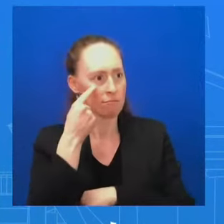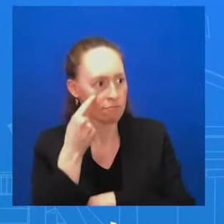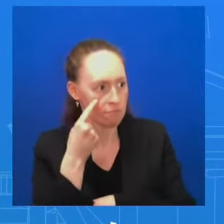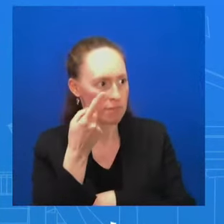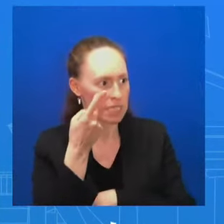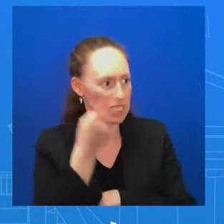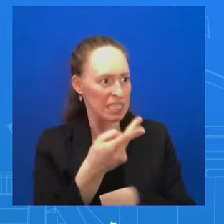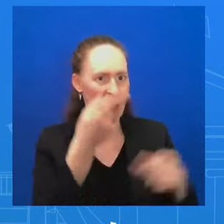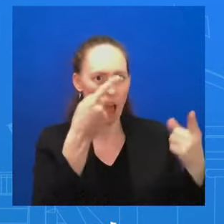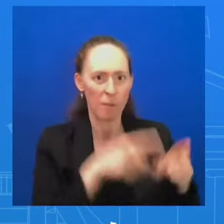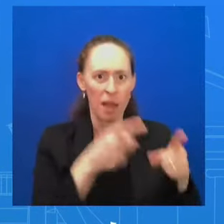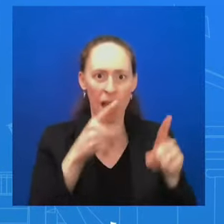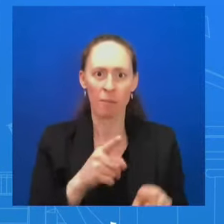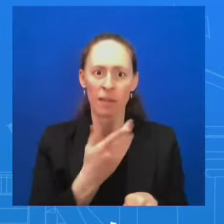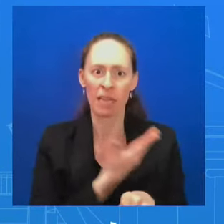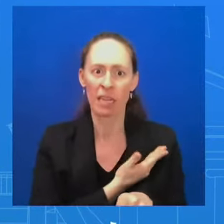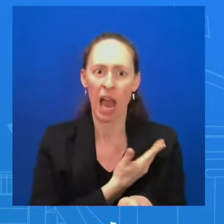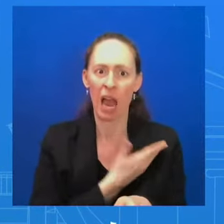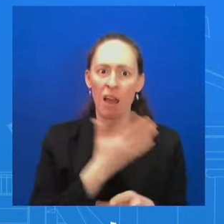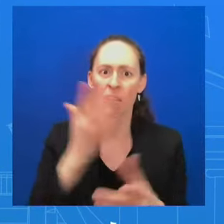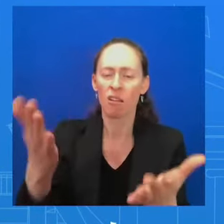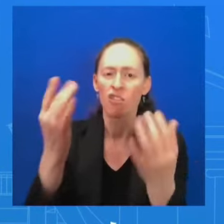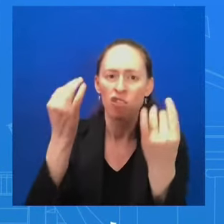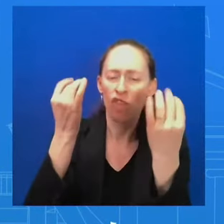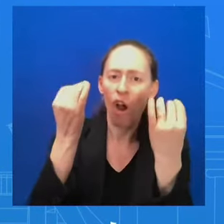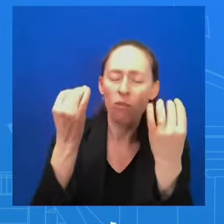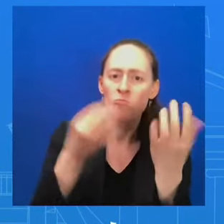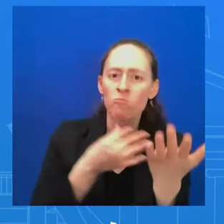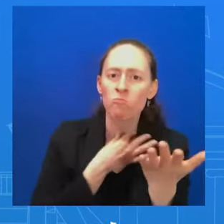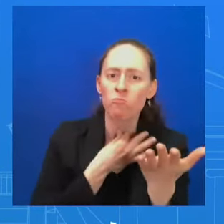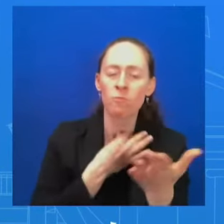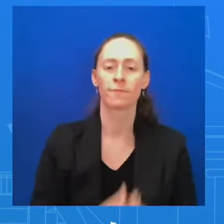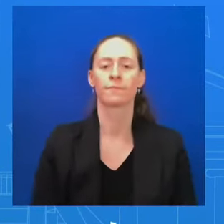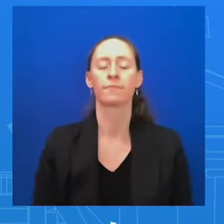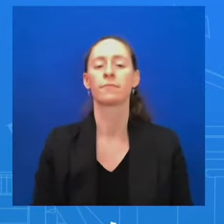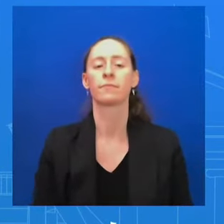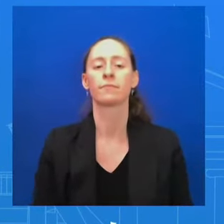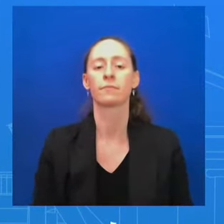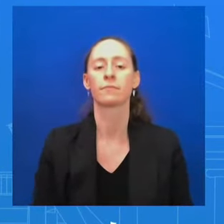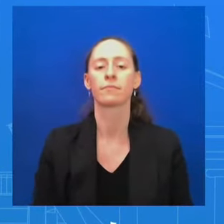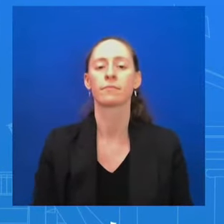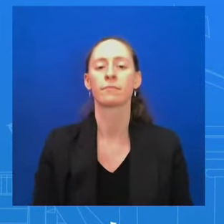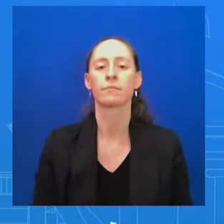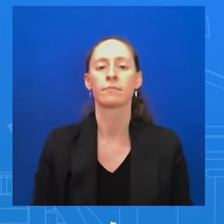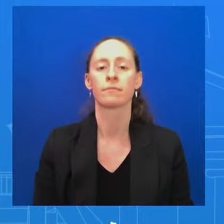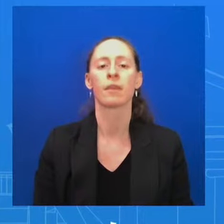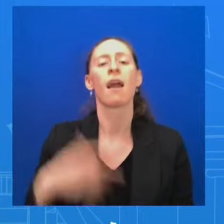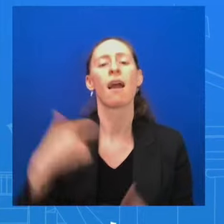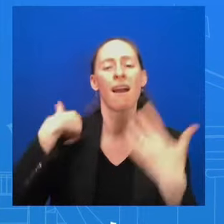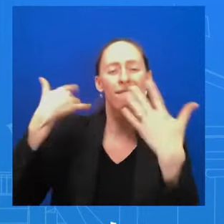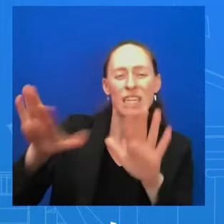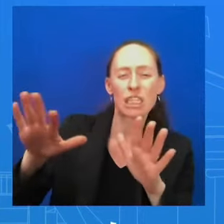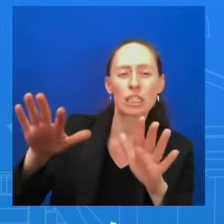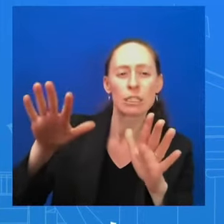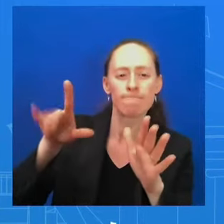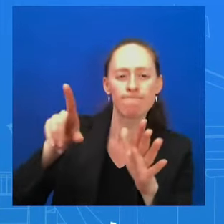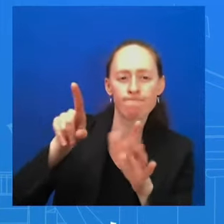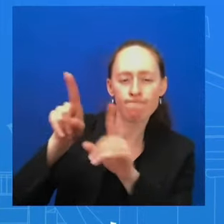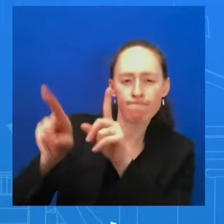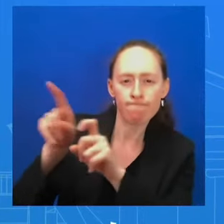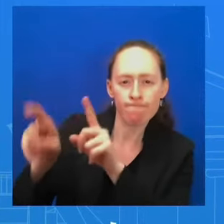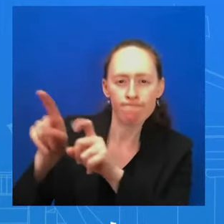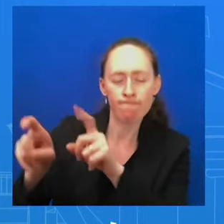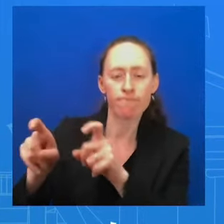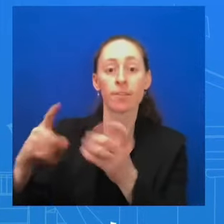So a couple of things. I did have a moment to look into that. And so, as you know, the president and his senior team have been pretty actively